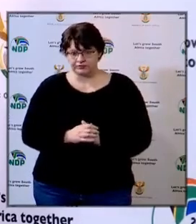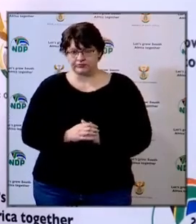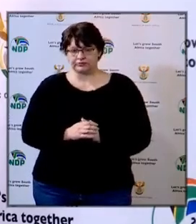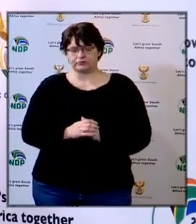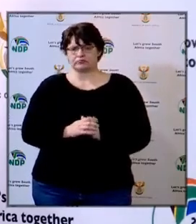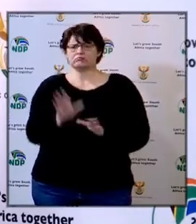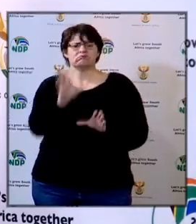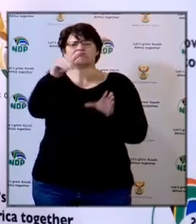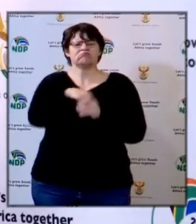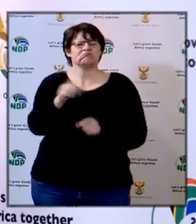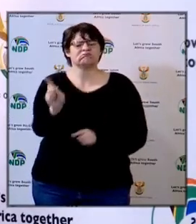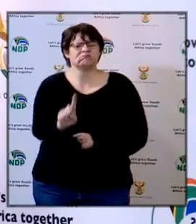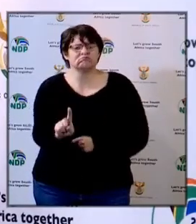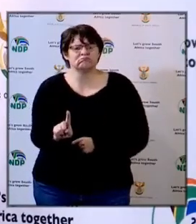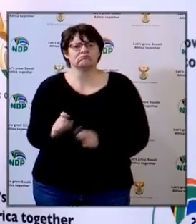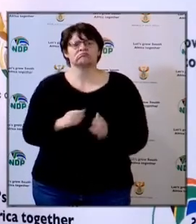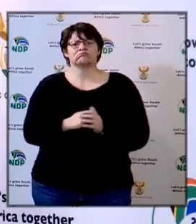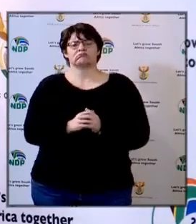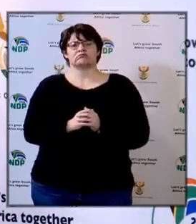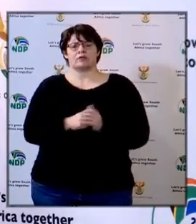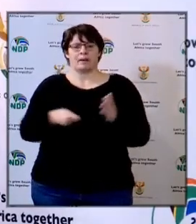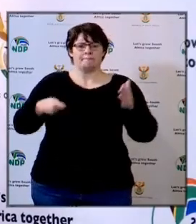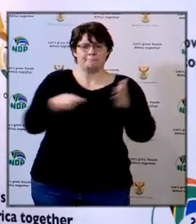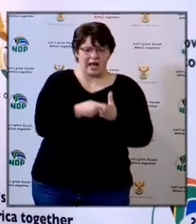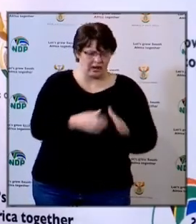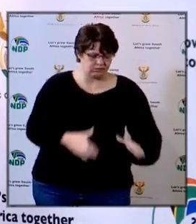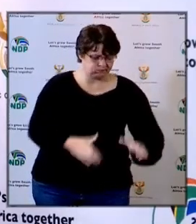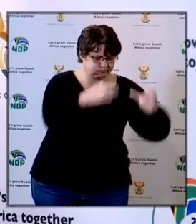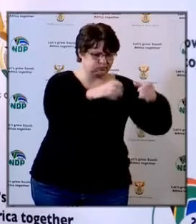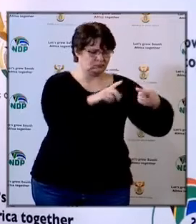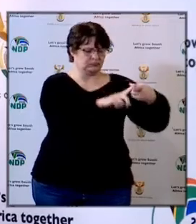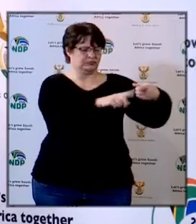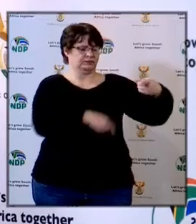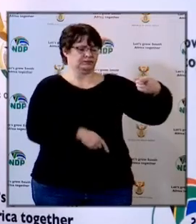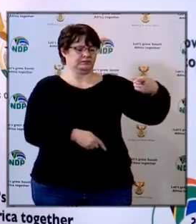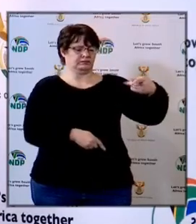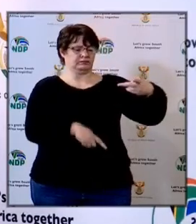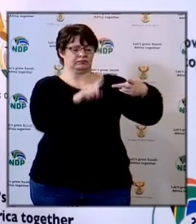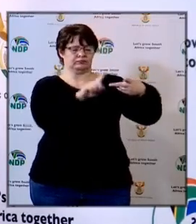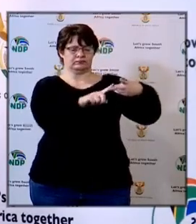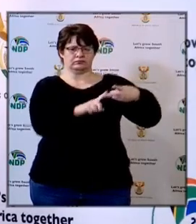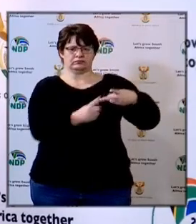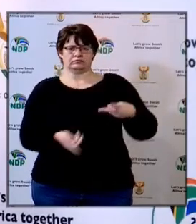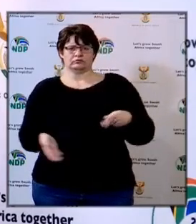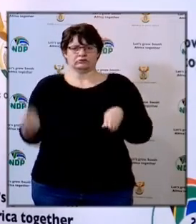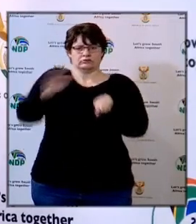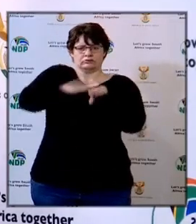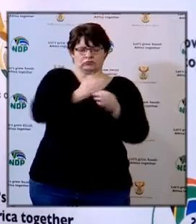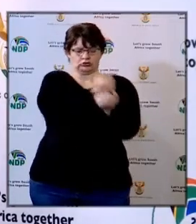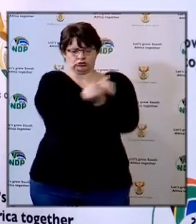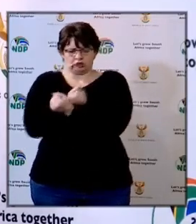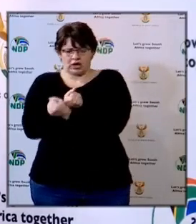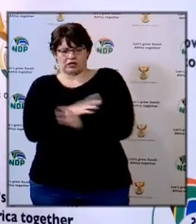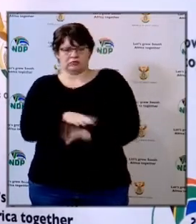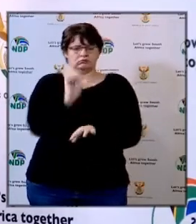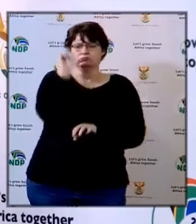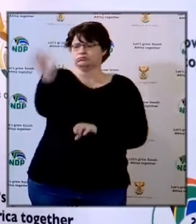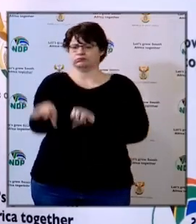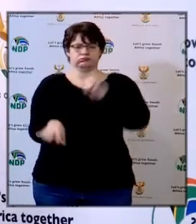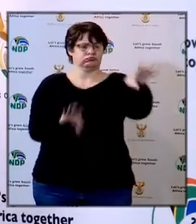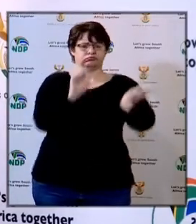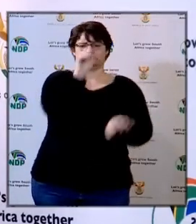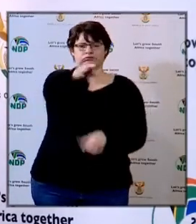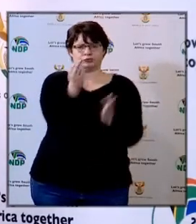Essentially, this included the procurement of the actual tanks, the loading and the distribution of those